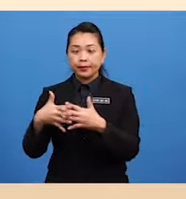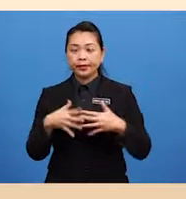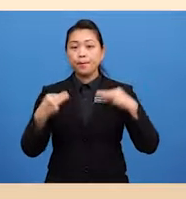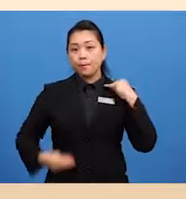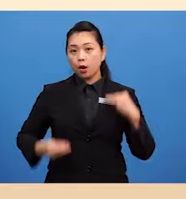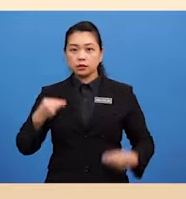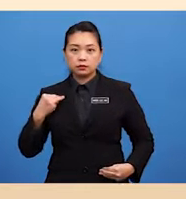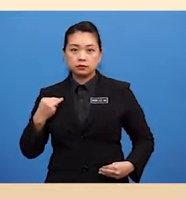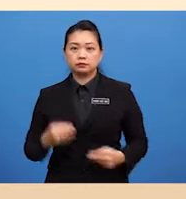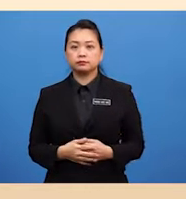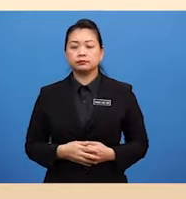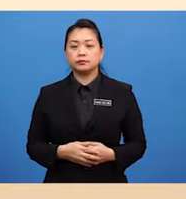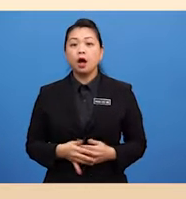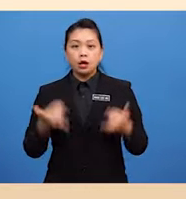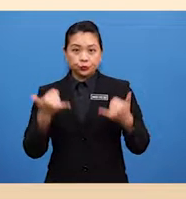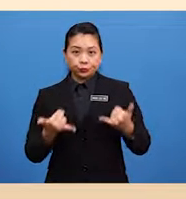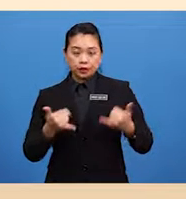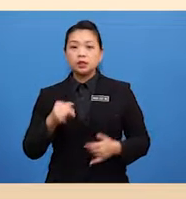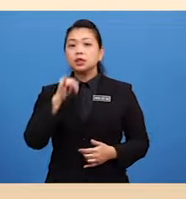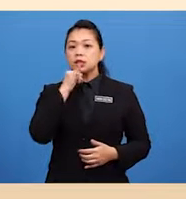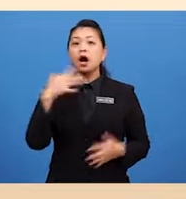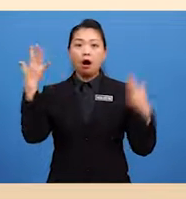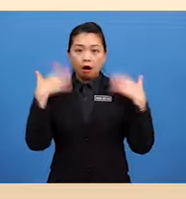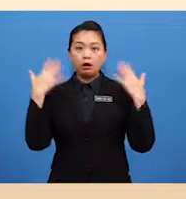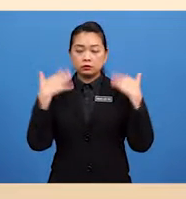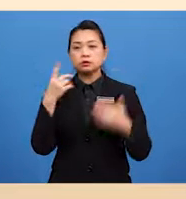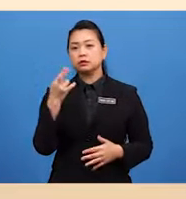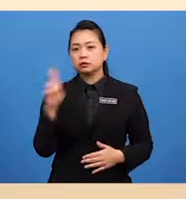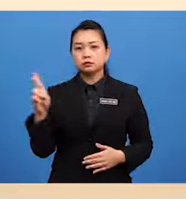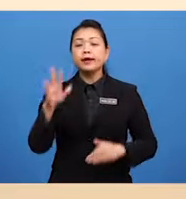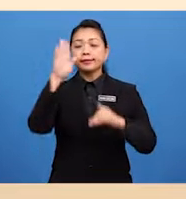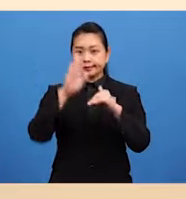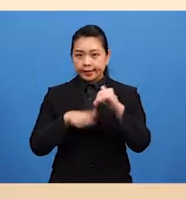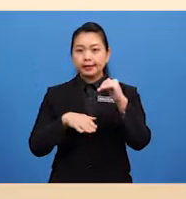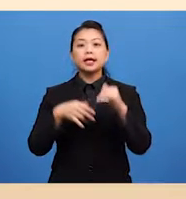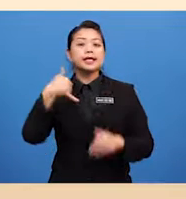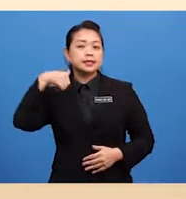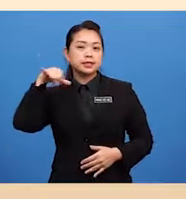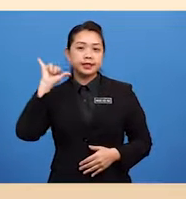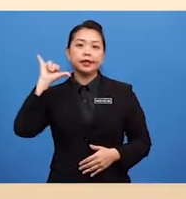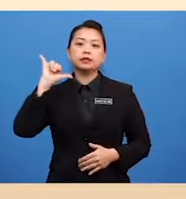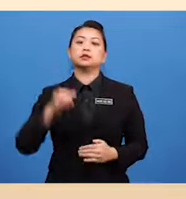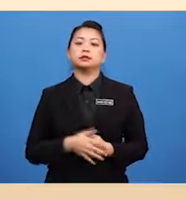Today Is hotter Than yesterday